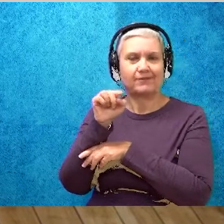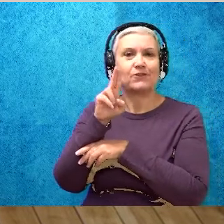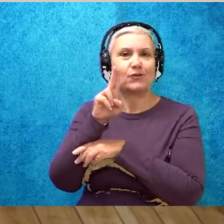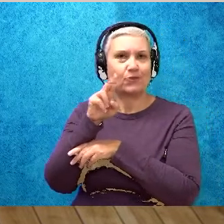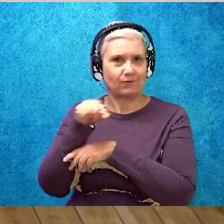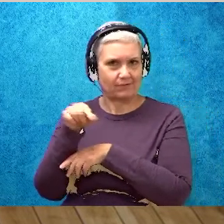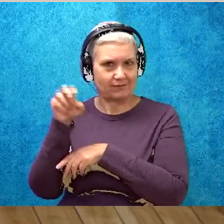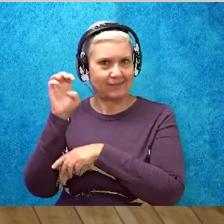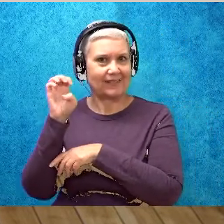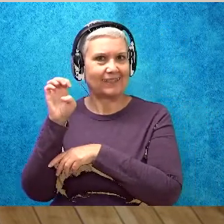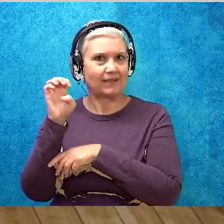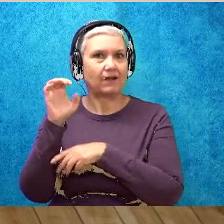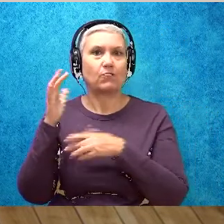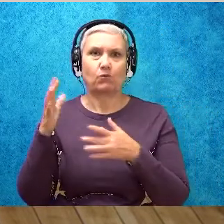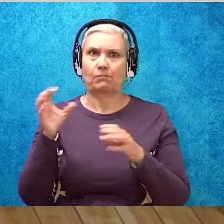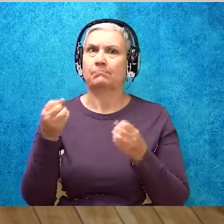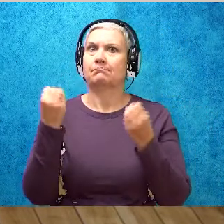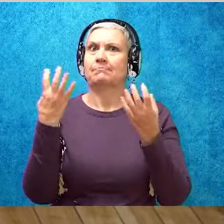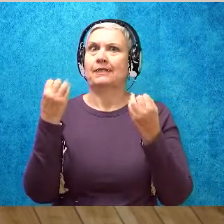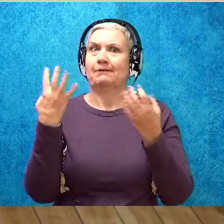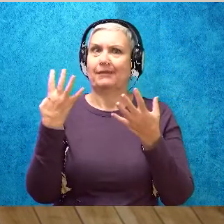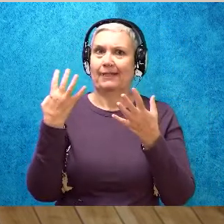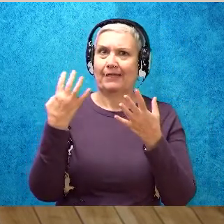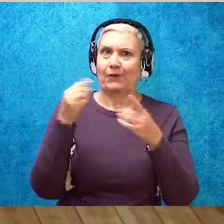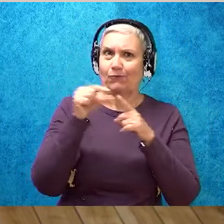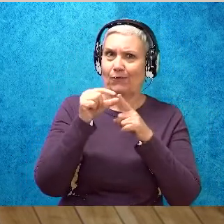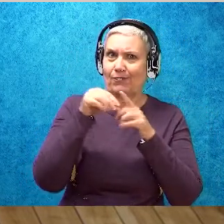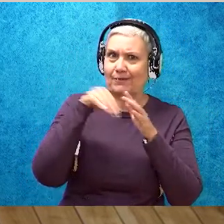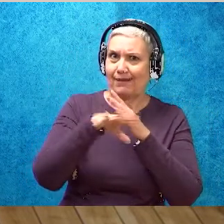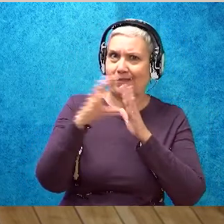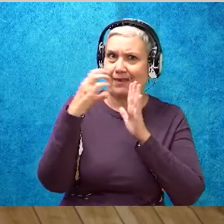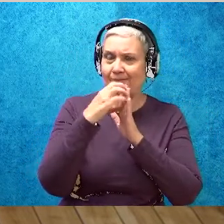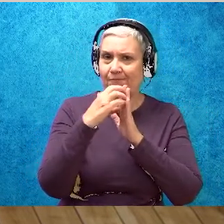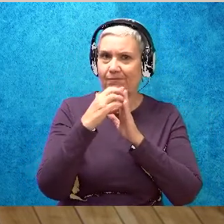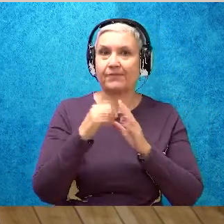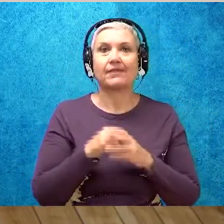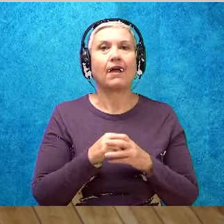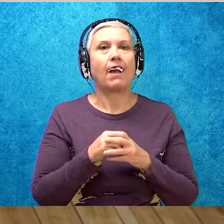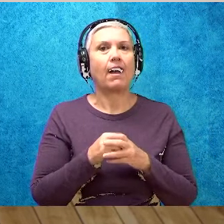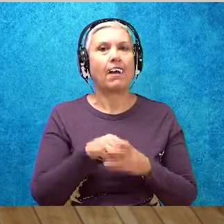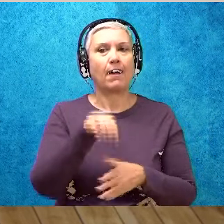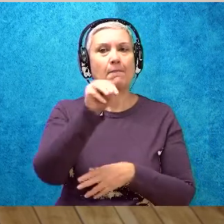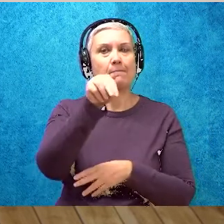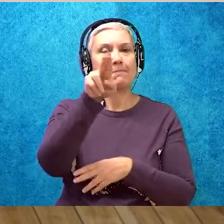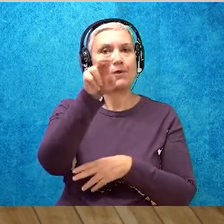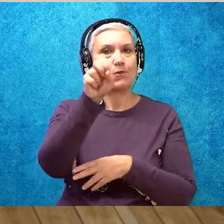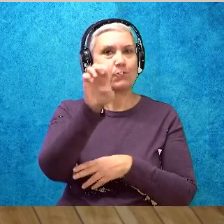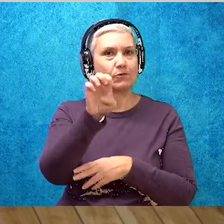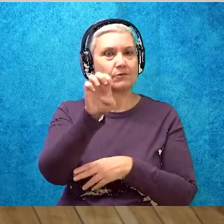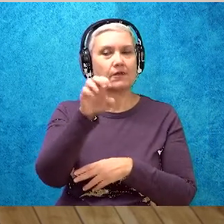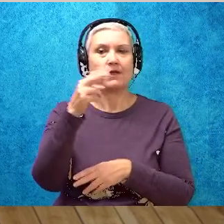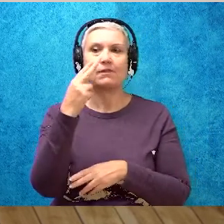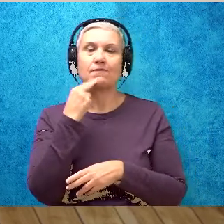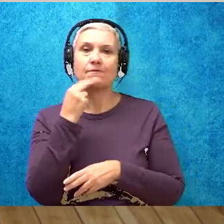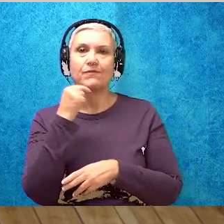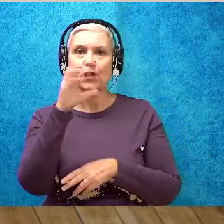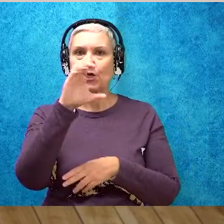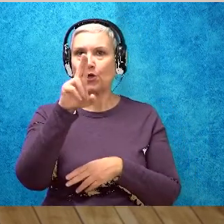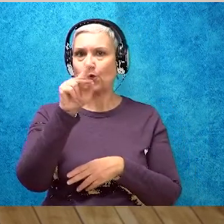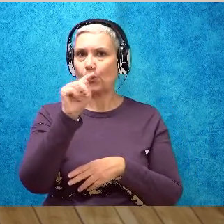lot in that sentence. I see muse, I see cute, and I see mule. Okay, I have three.